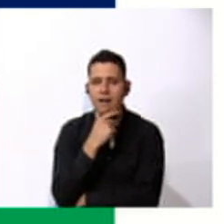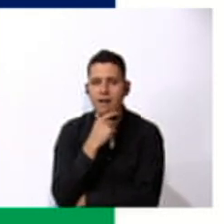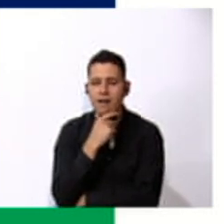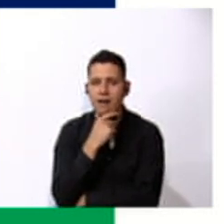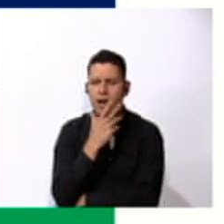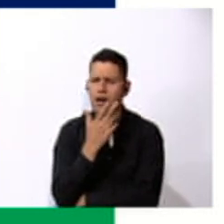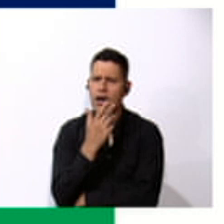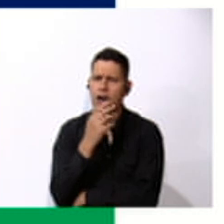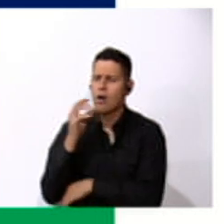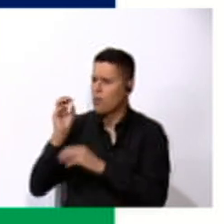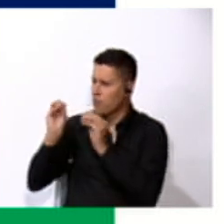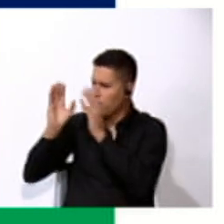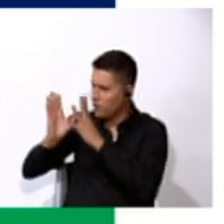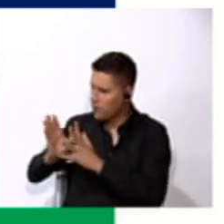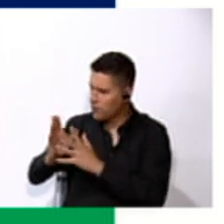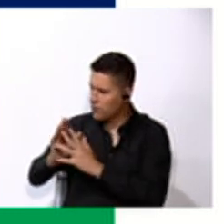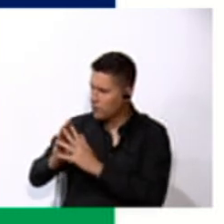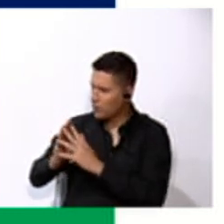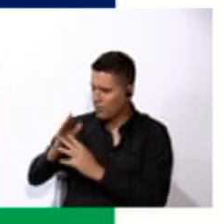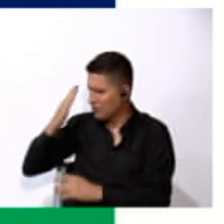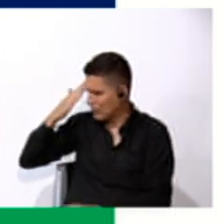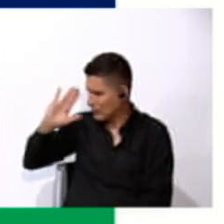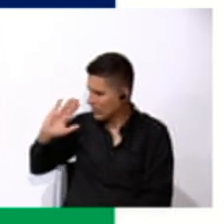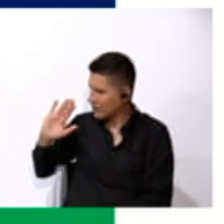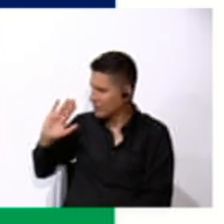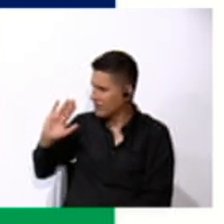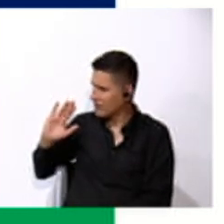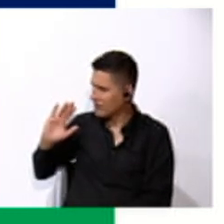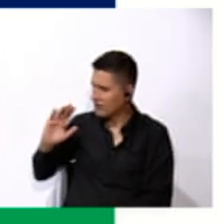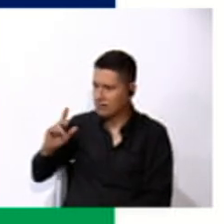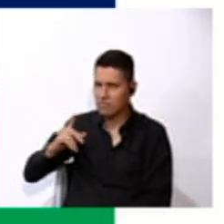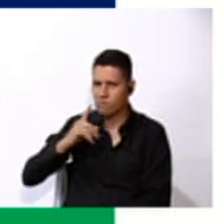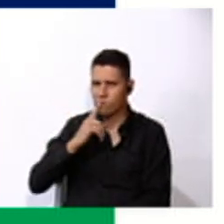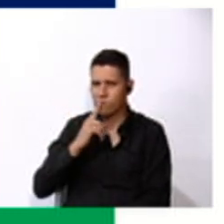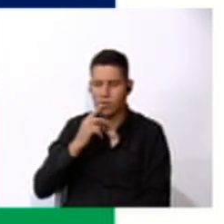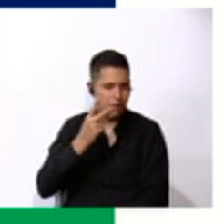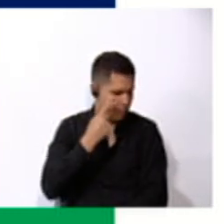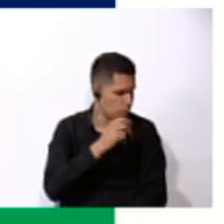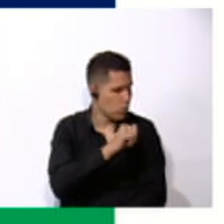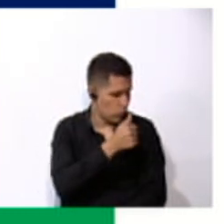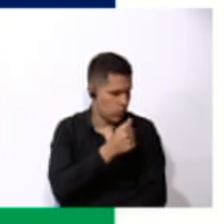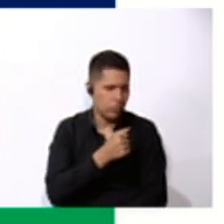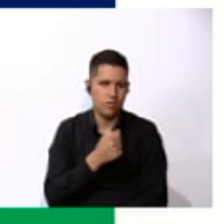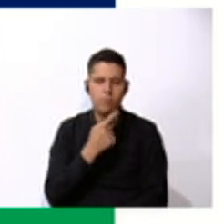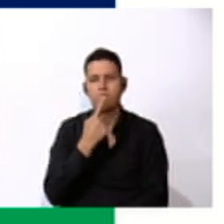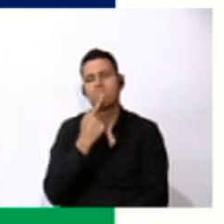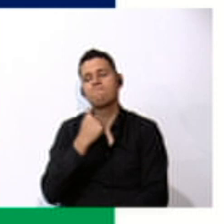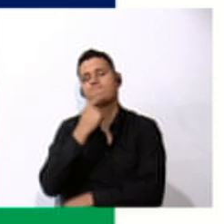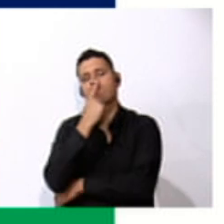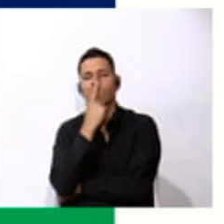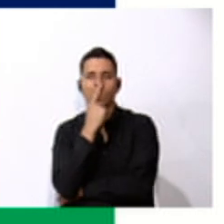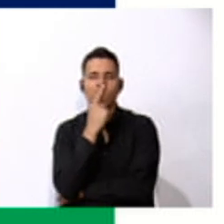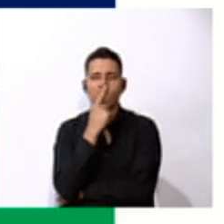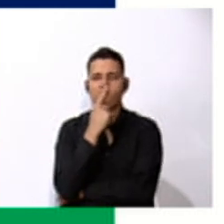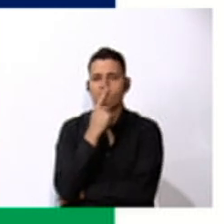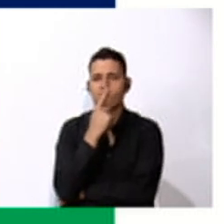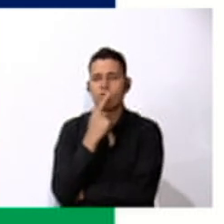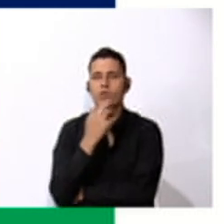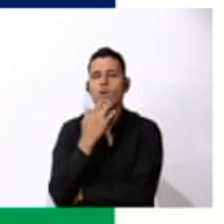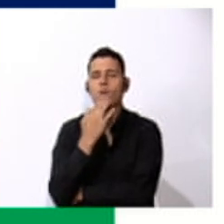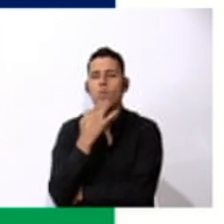Oh, teacher. I don't know. Well, let's see another. Let's see yellow.